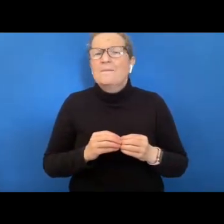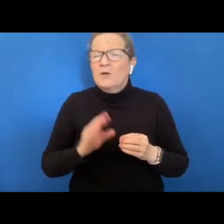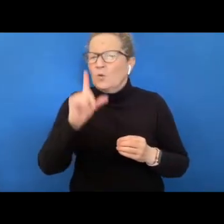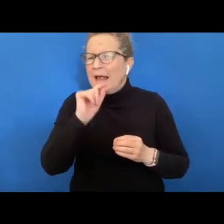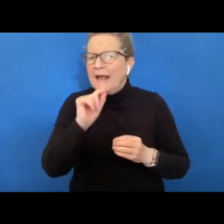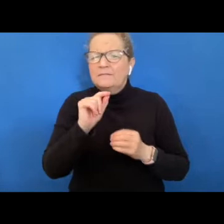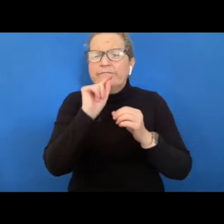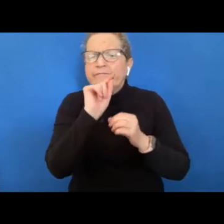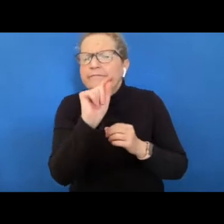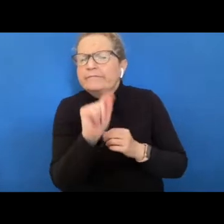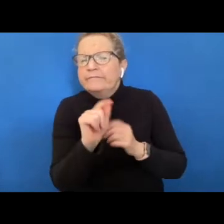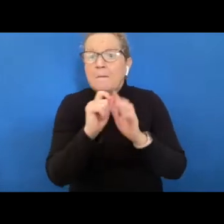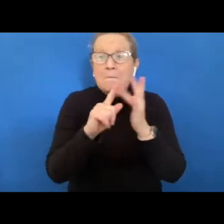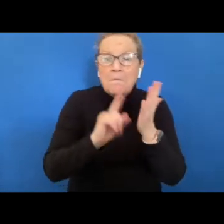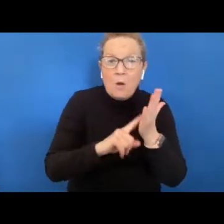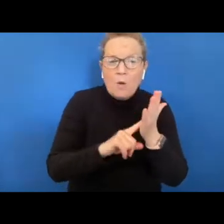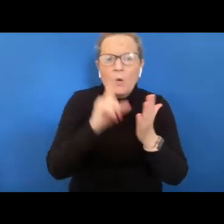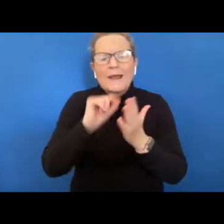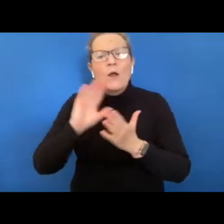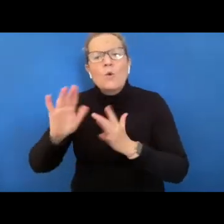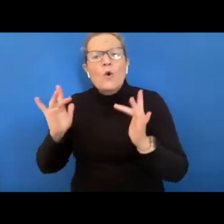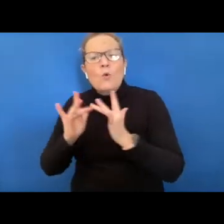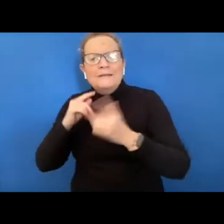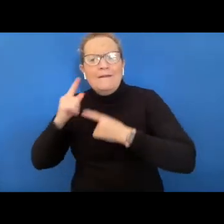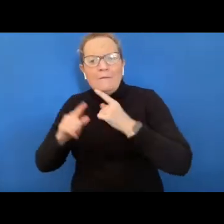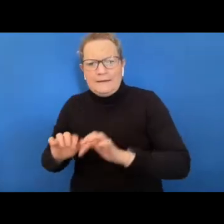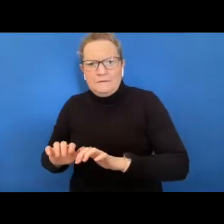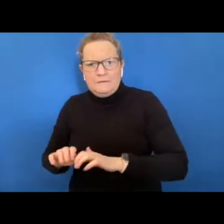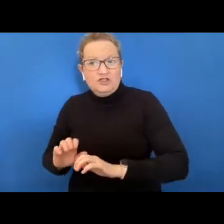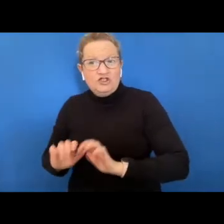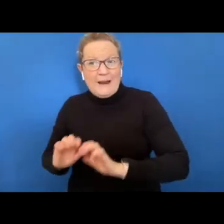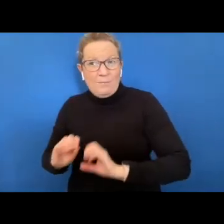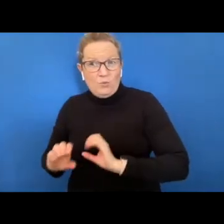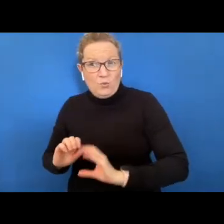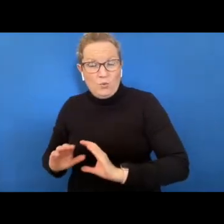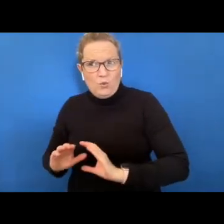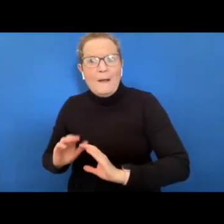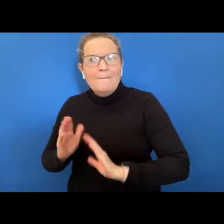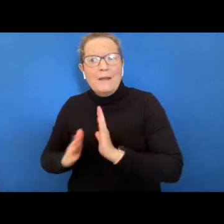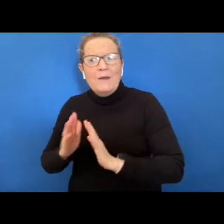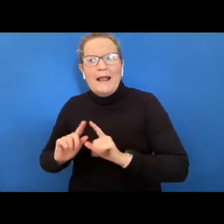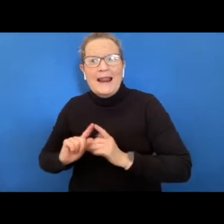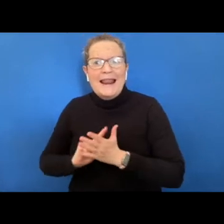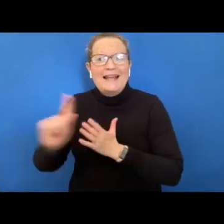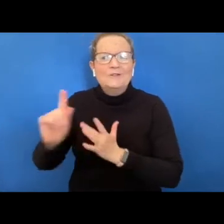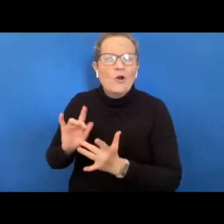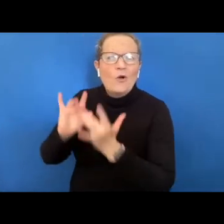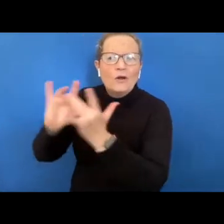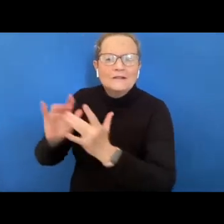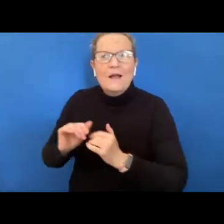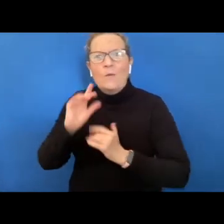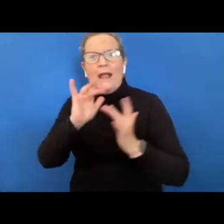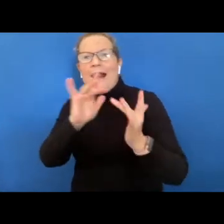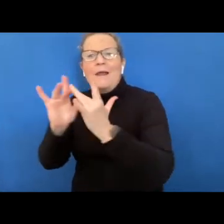uh your contact details which will help us all to better engage with each other and we can maybe network with each other off screen